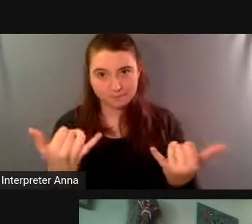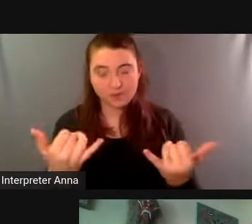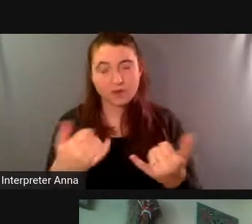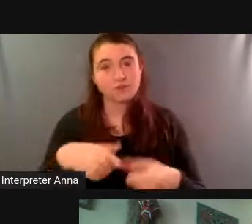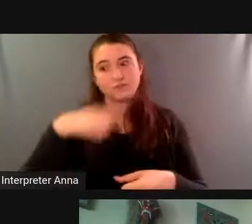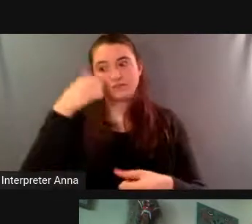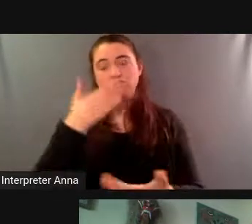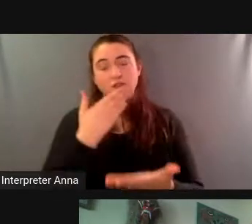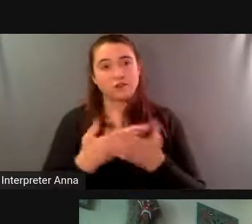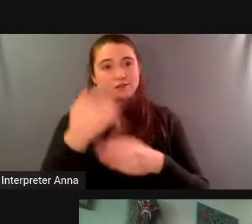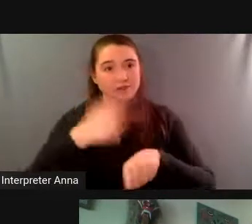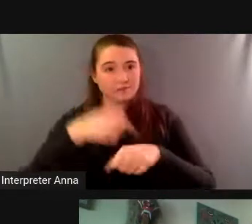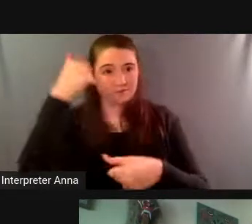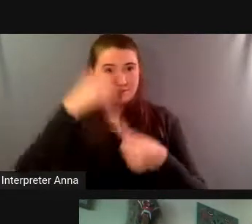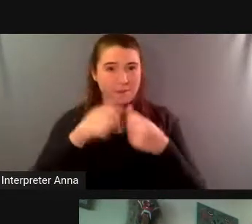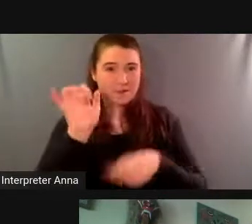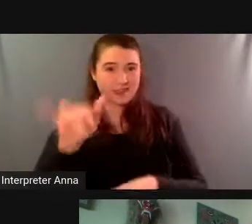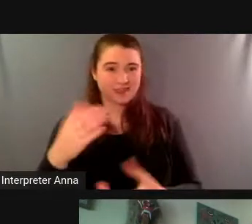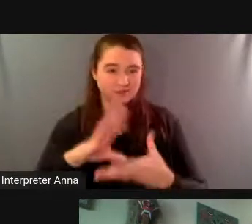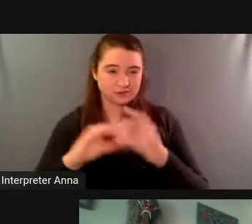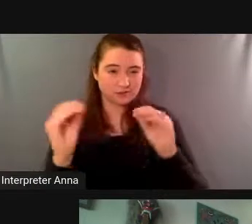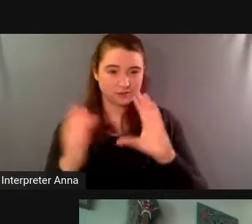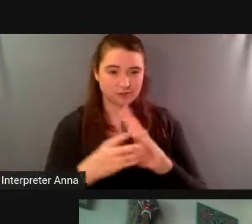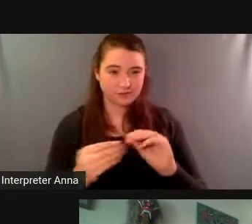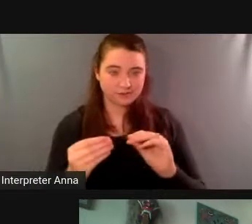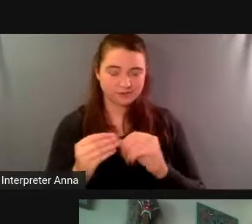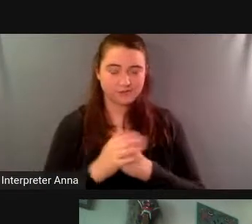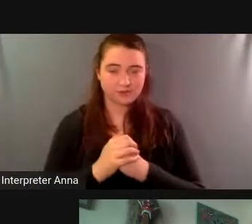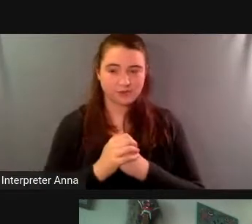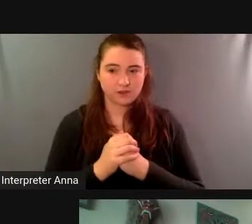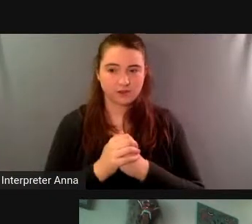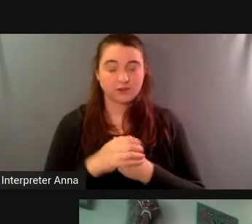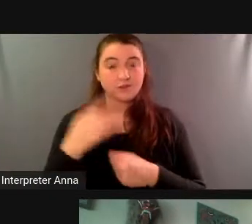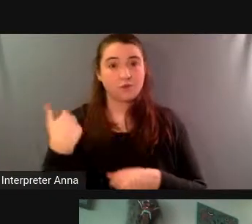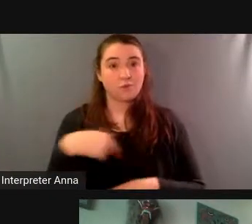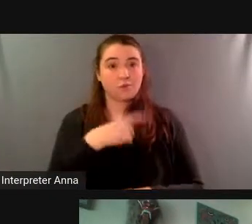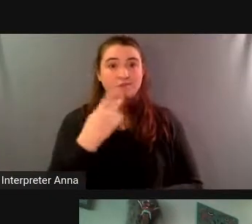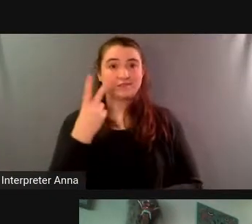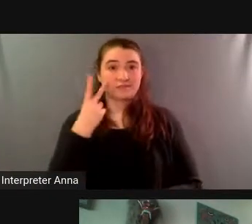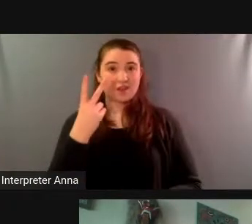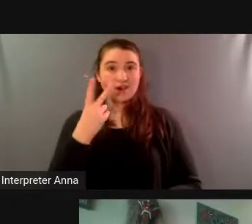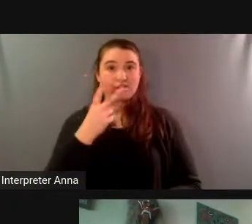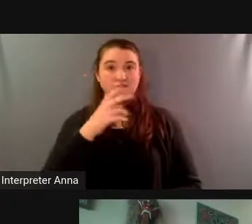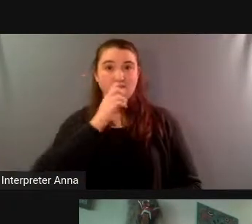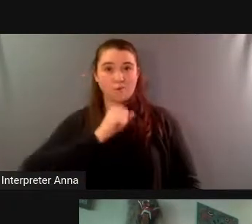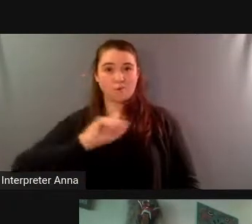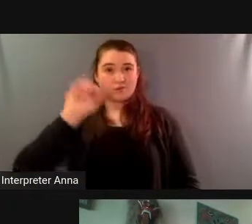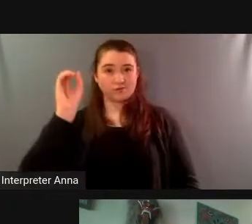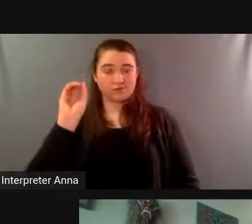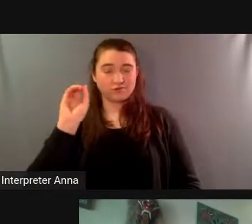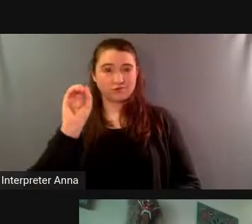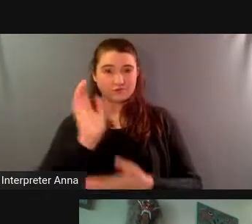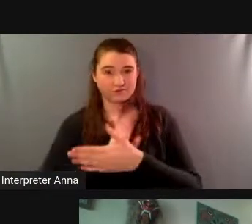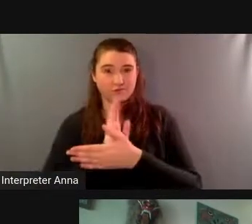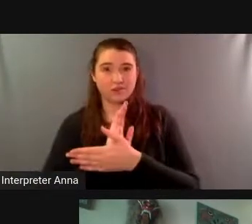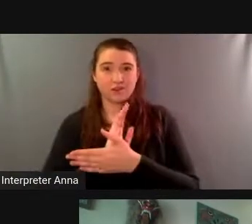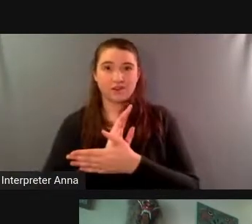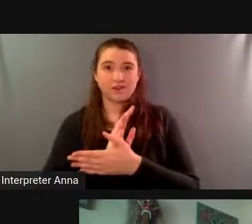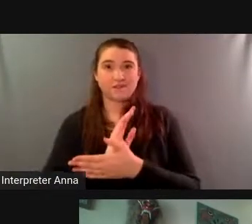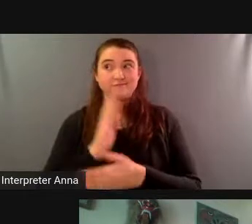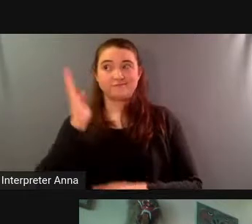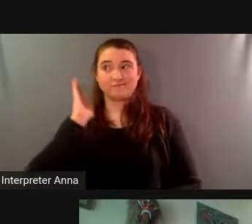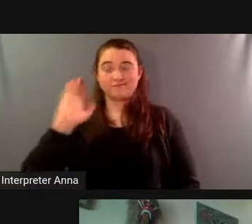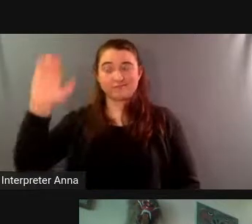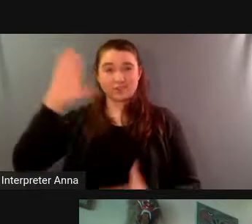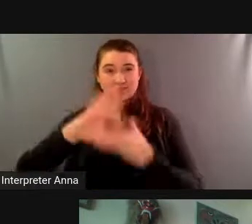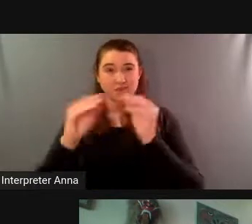vast archive um we realized that this prehistory of biosphere 2 was really fascinating and that to trace the ideas